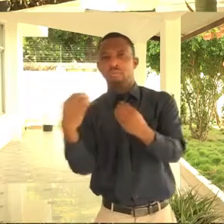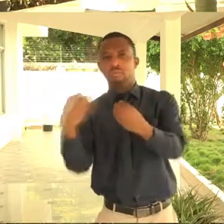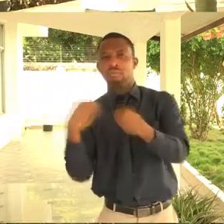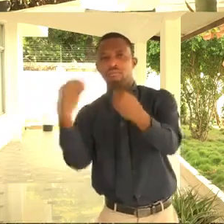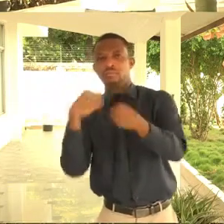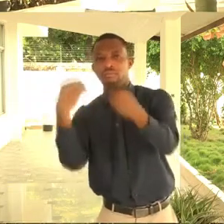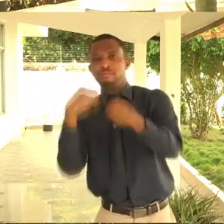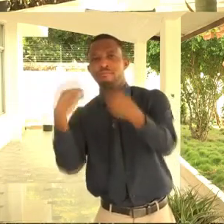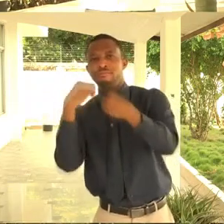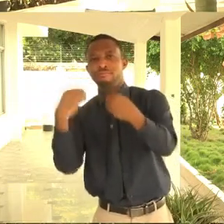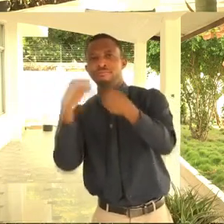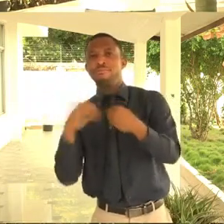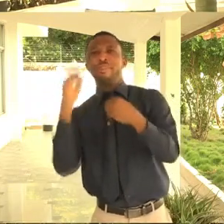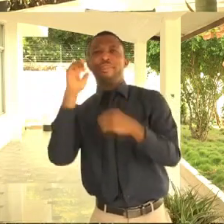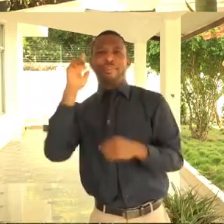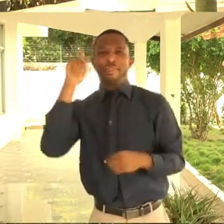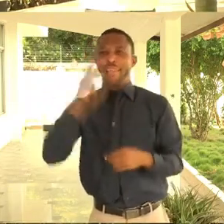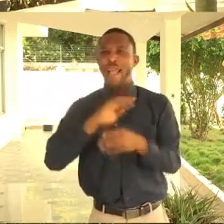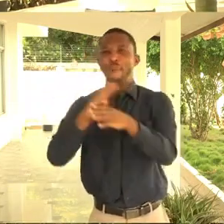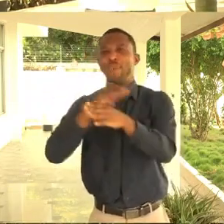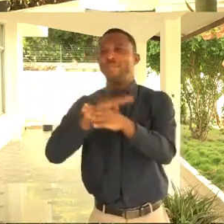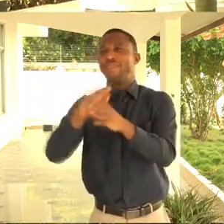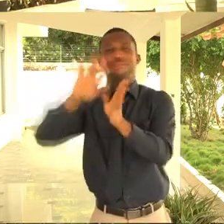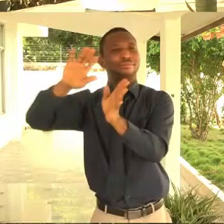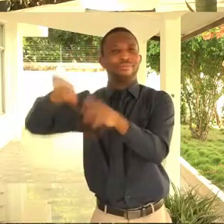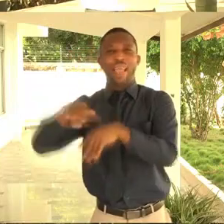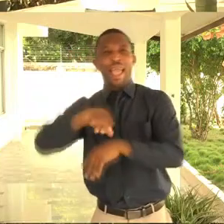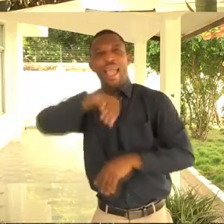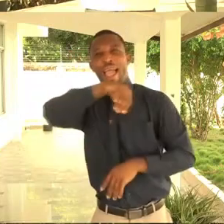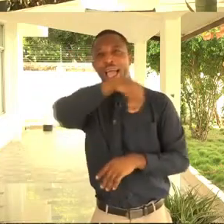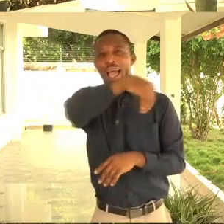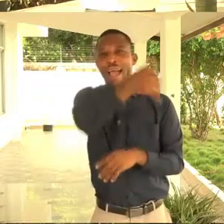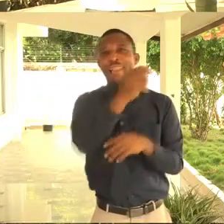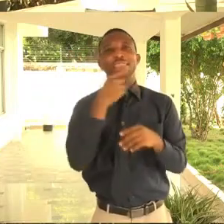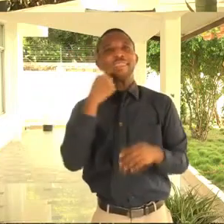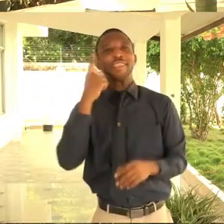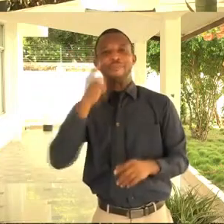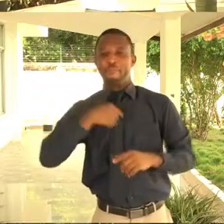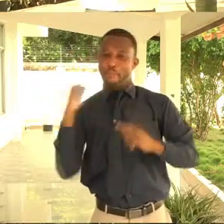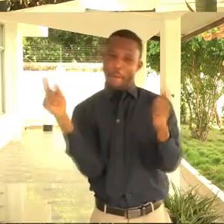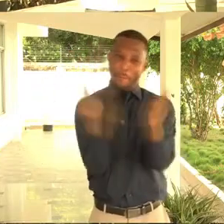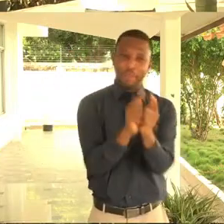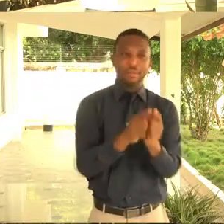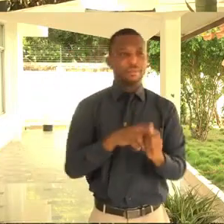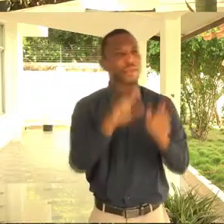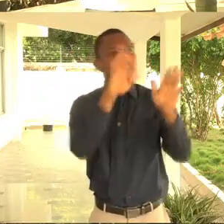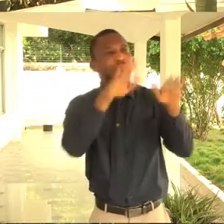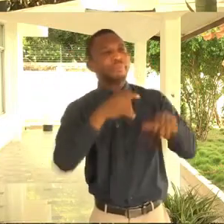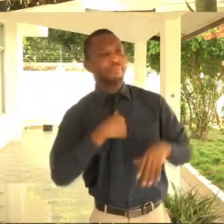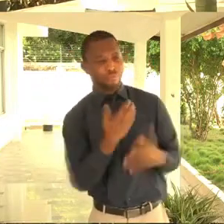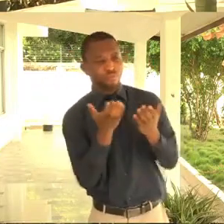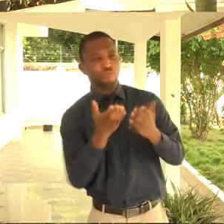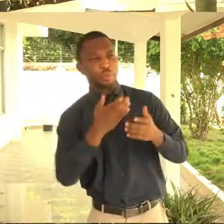me. And then I did further workshops training with NAD, Ghana National